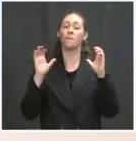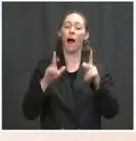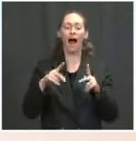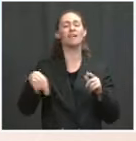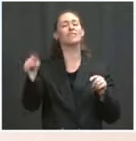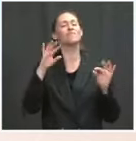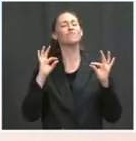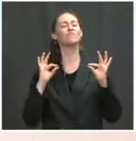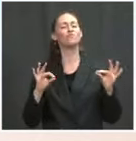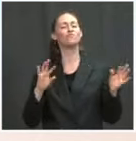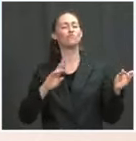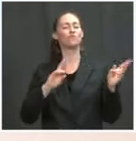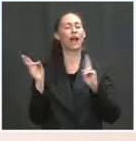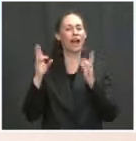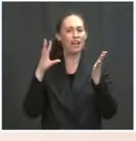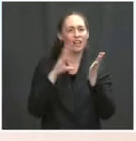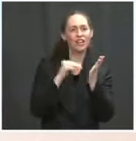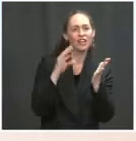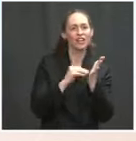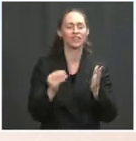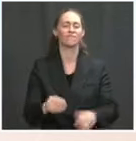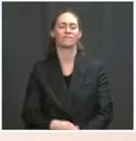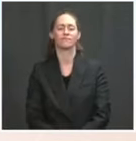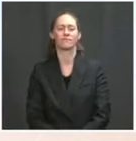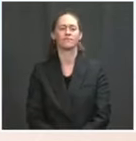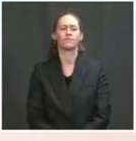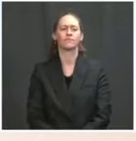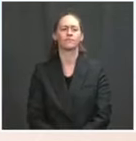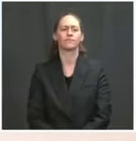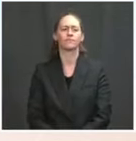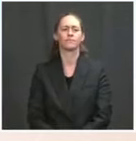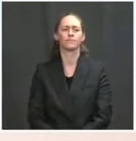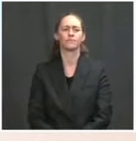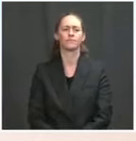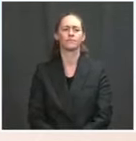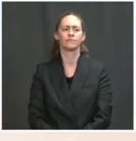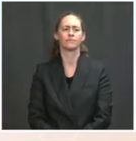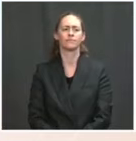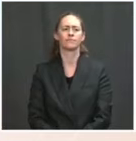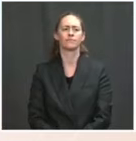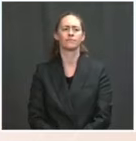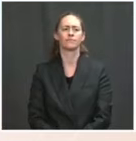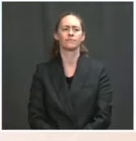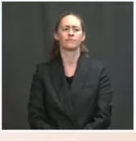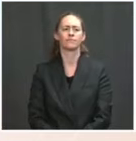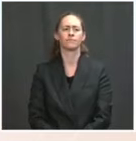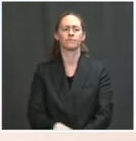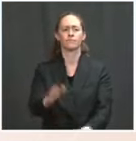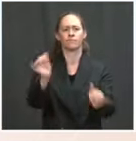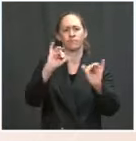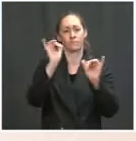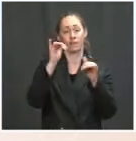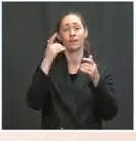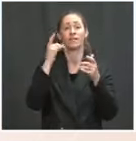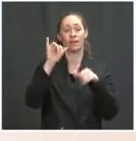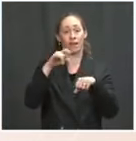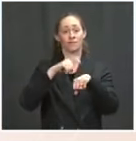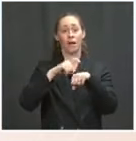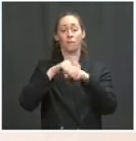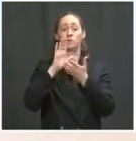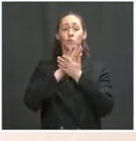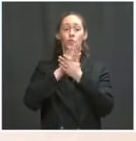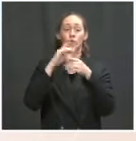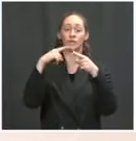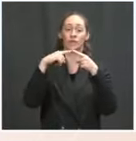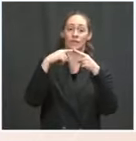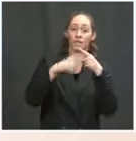the opportunity to impact free school meals in high-poverty school areas by focusing on the community eligibility